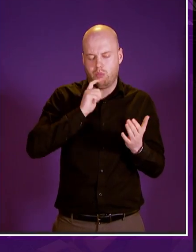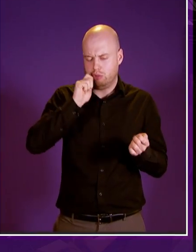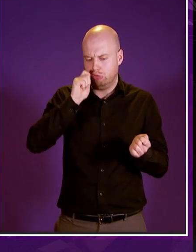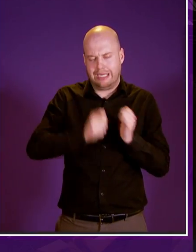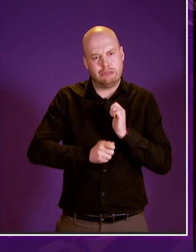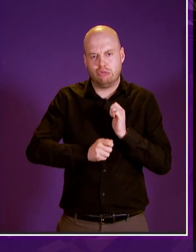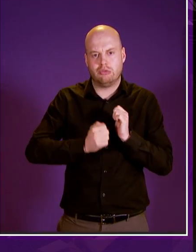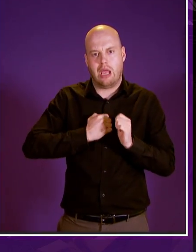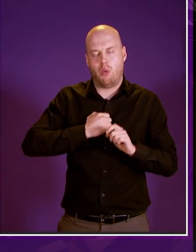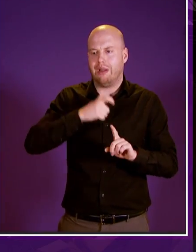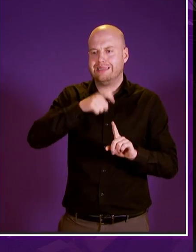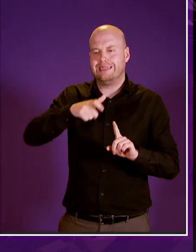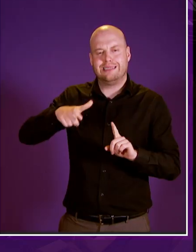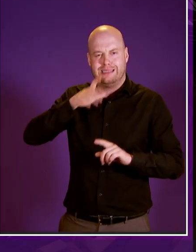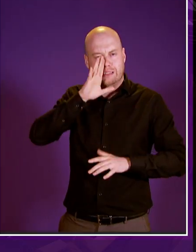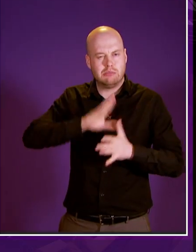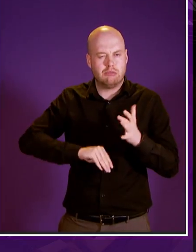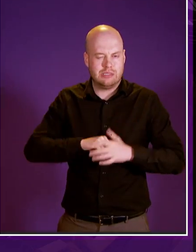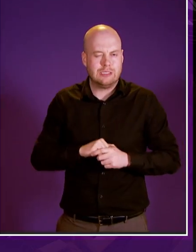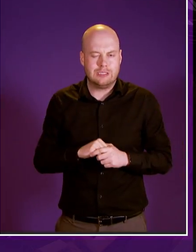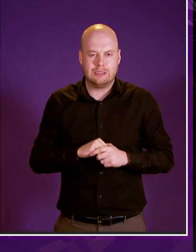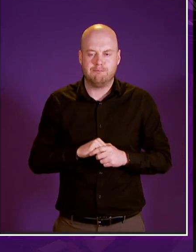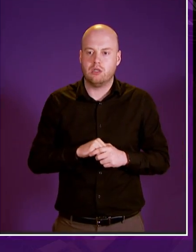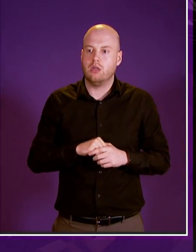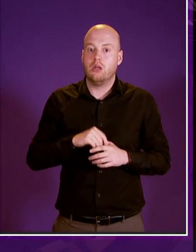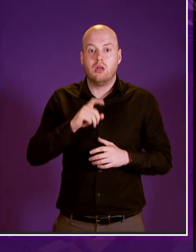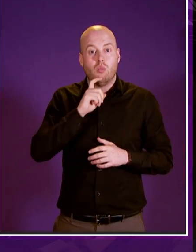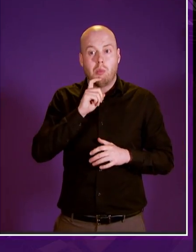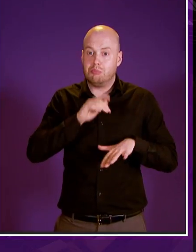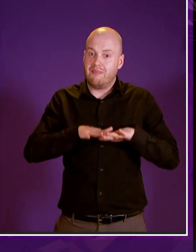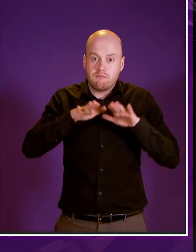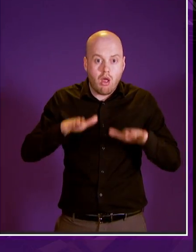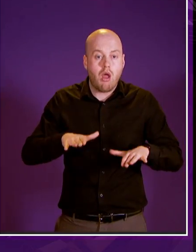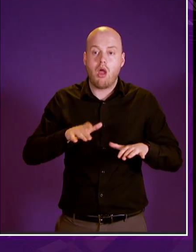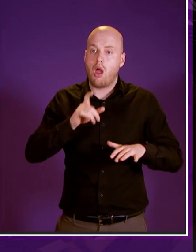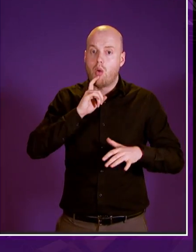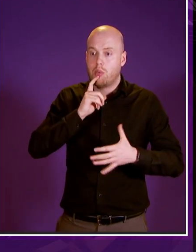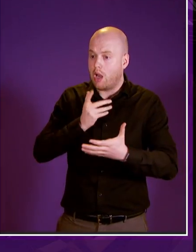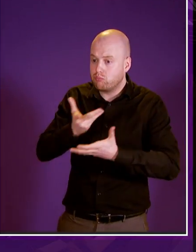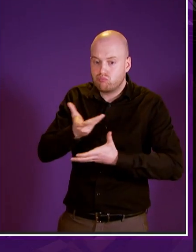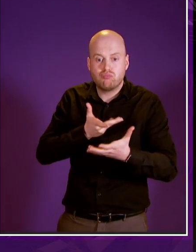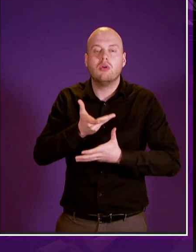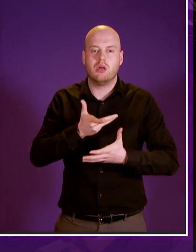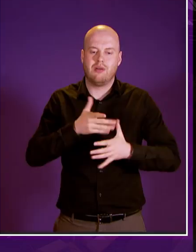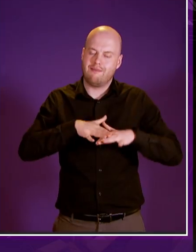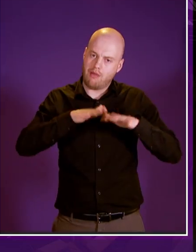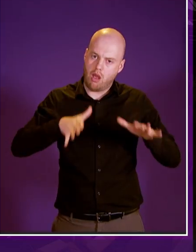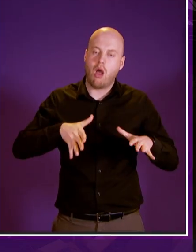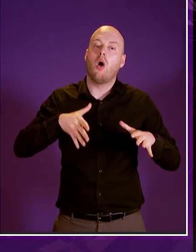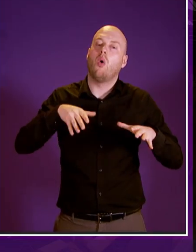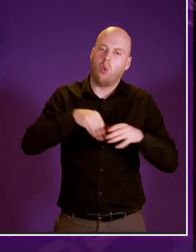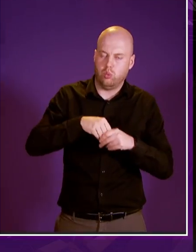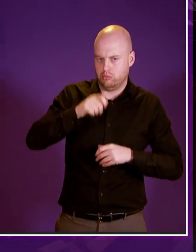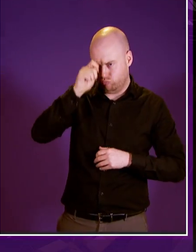it will be conducted in a way that is not punitive bureaucratic it will be done with dignity fairness and respect